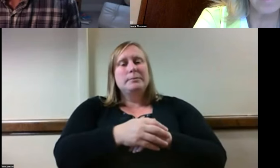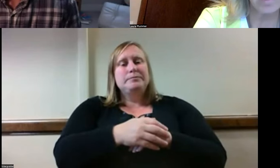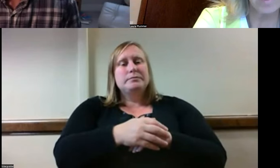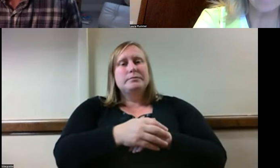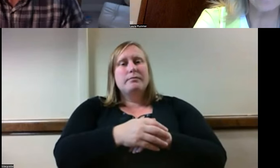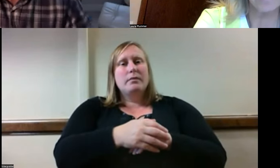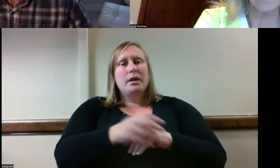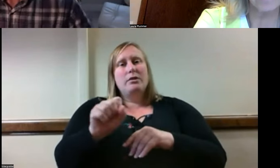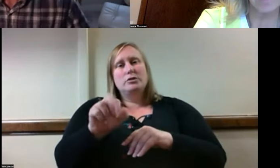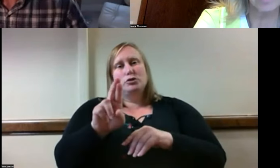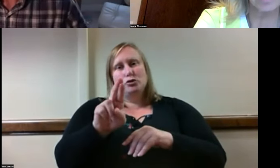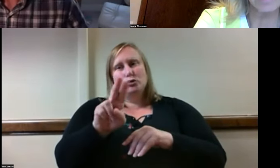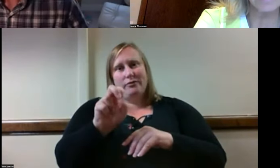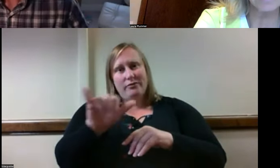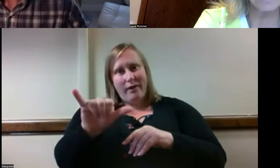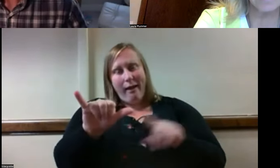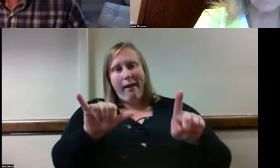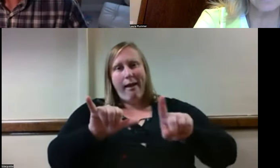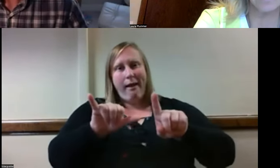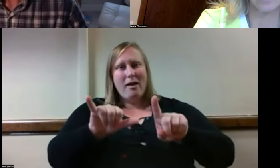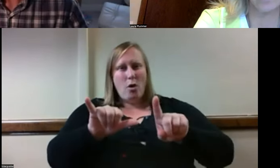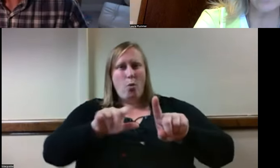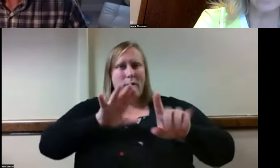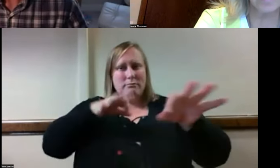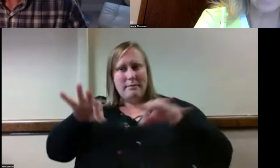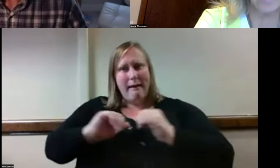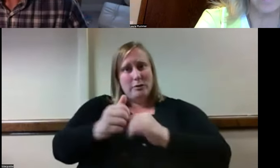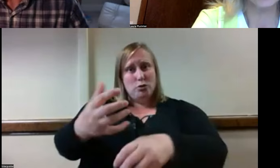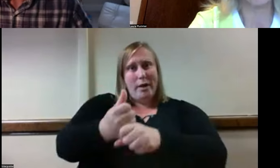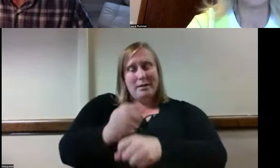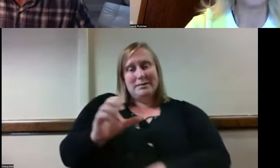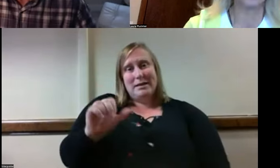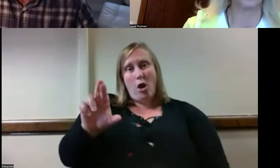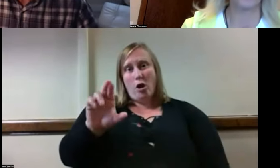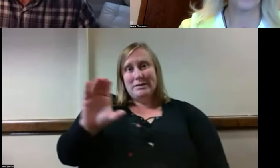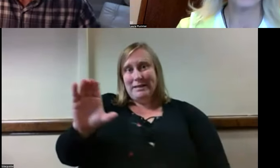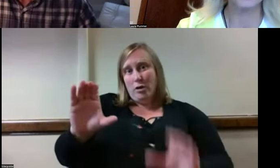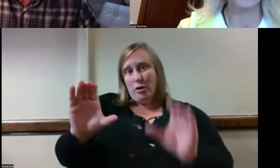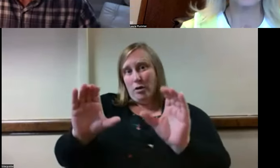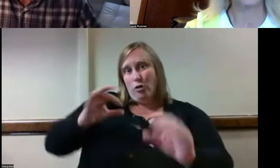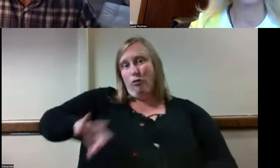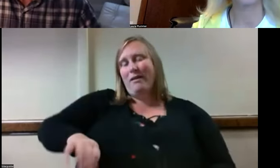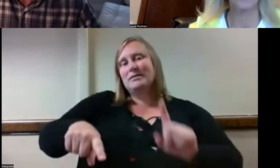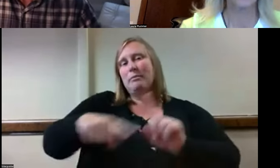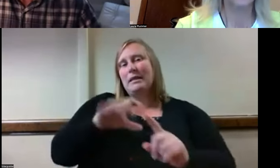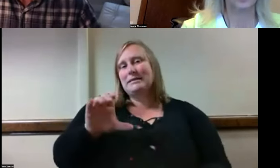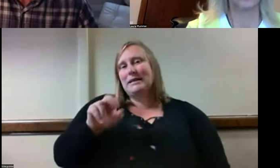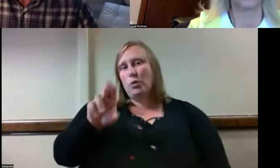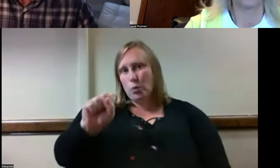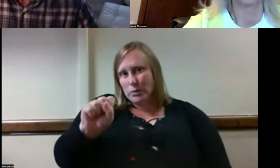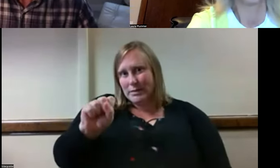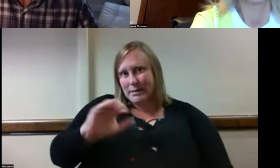that is information on how to obtain the CRC credits and the CEUs. Since you, if you are a CRC